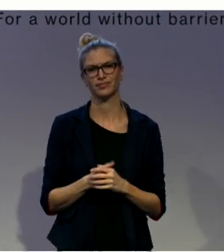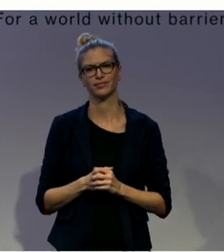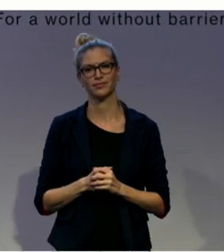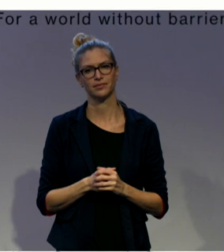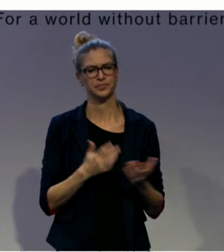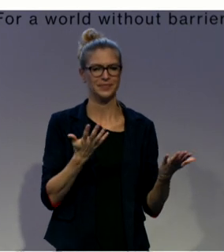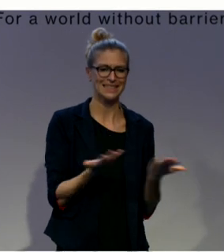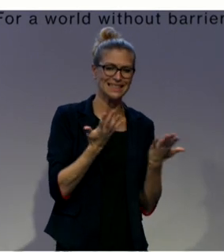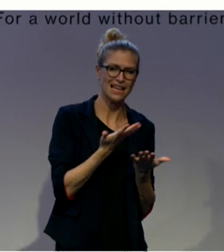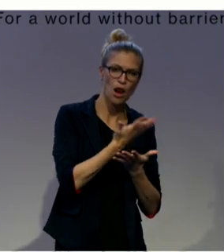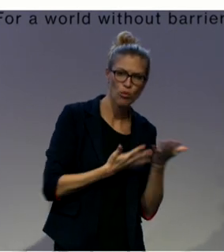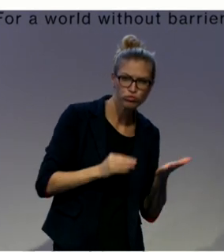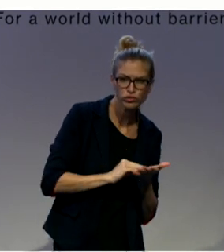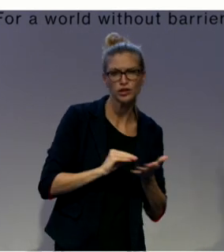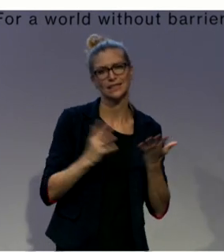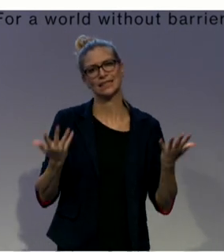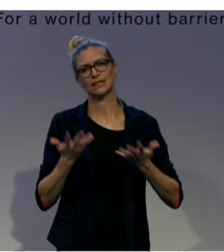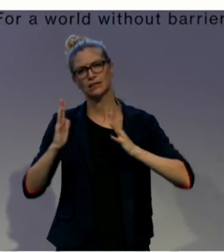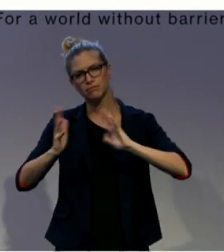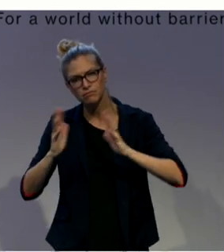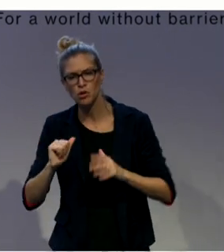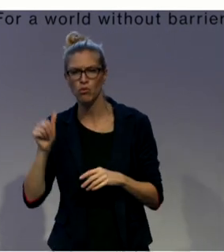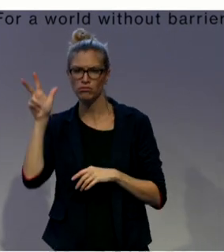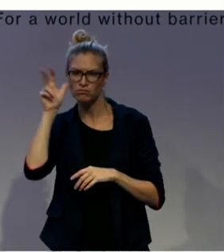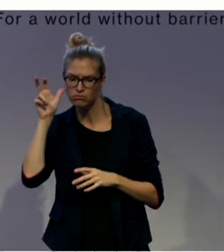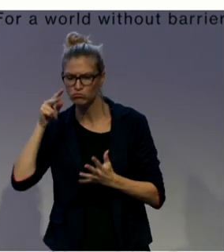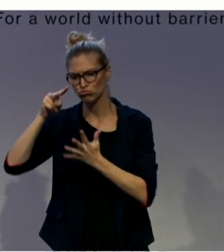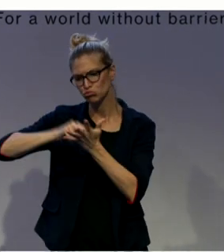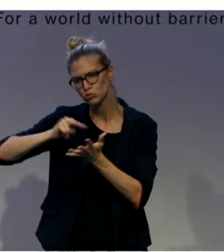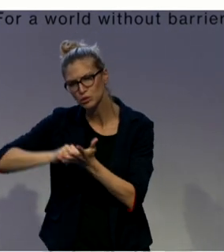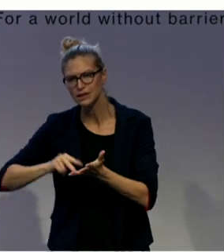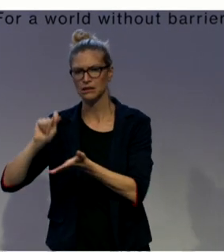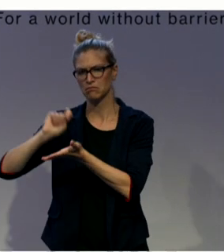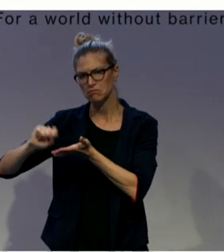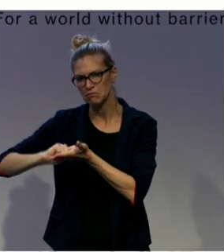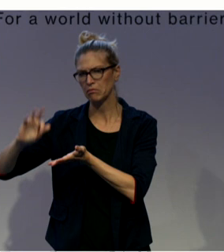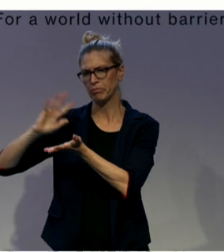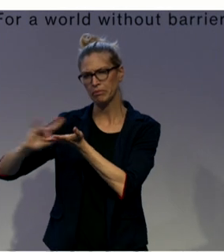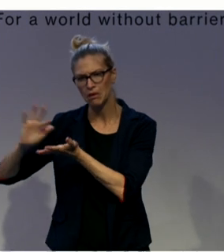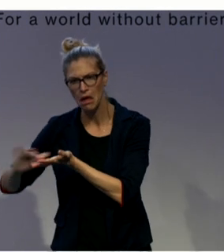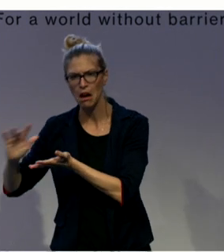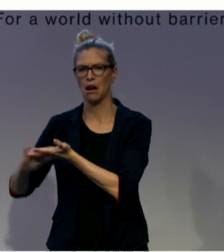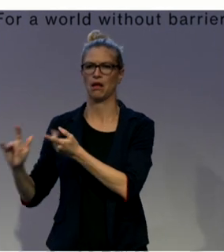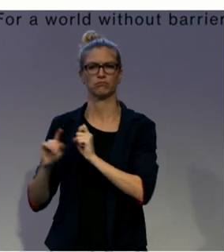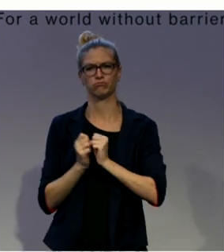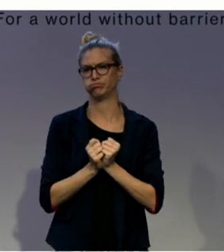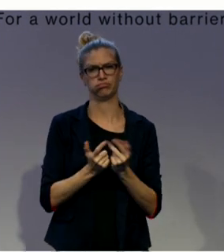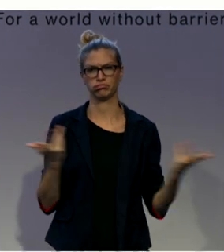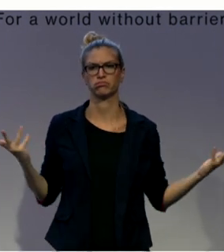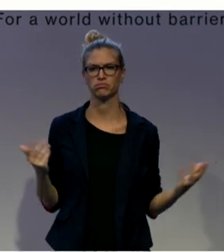closed caption, sign language, materials in digital media, braille, enlarged letter, other, among others. I'm sorry.